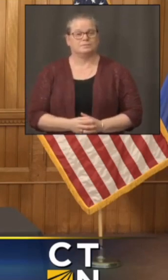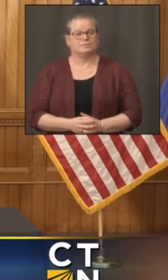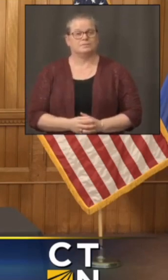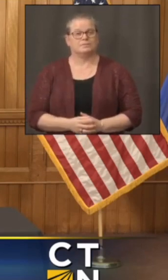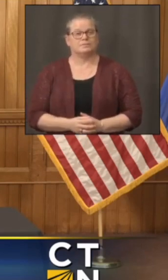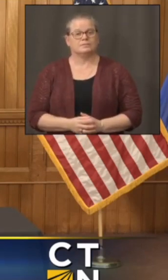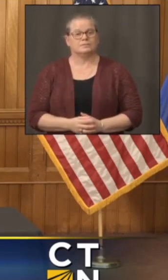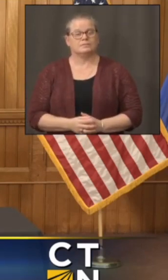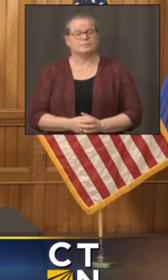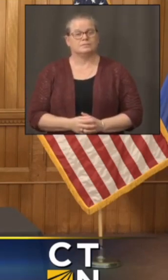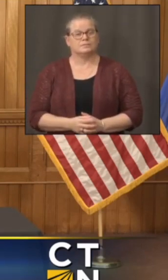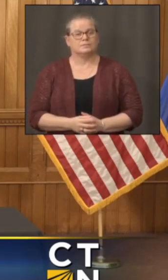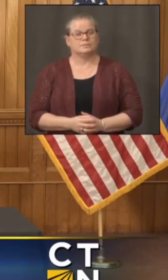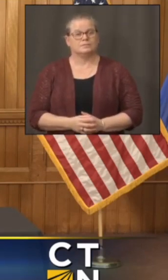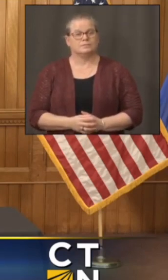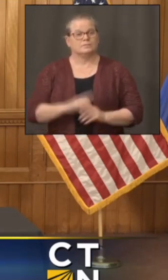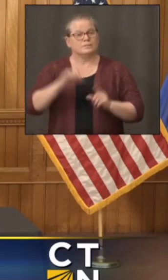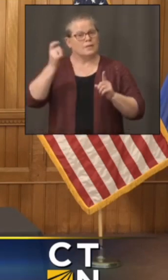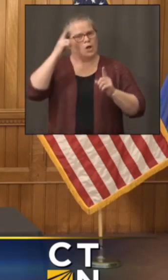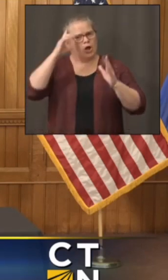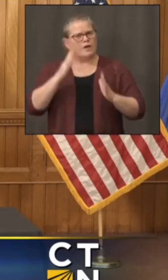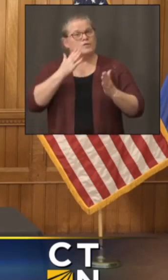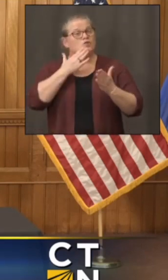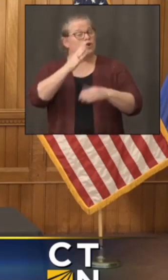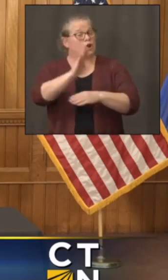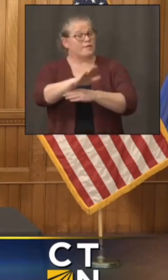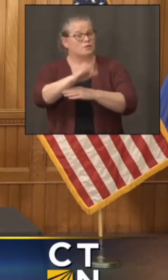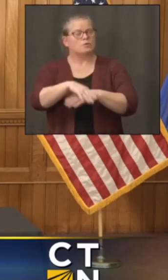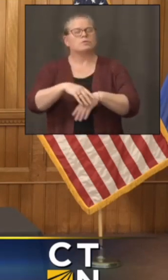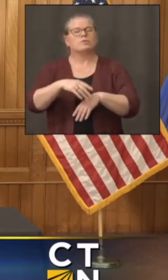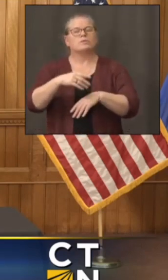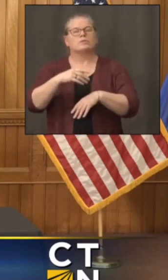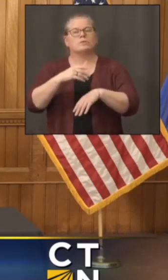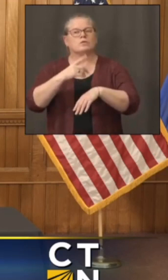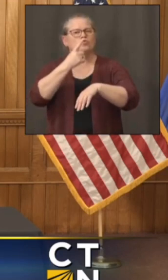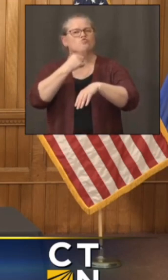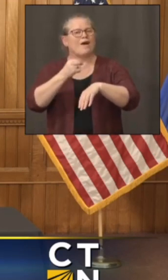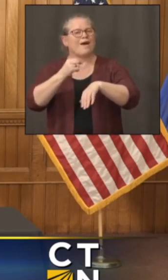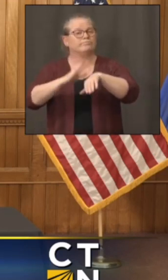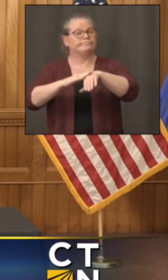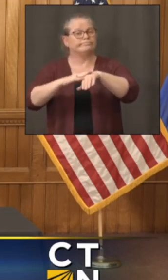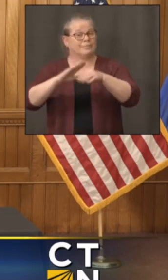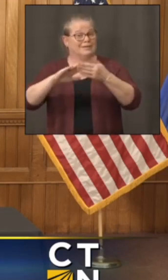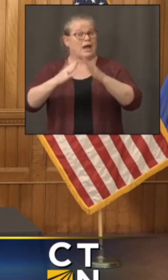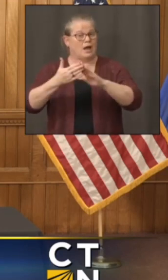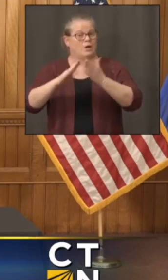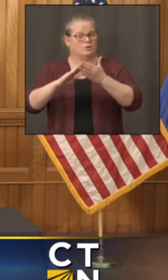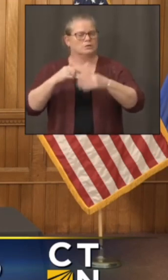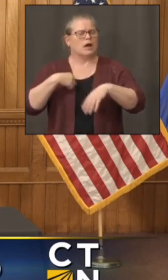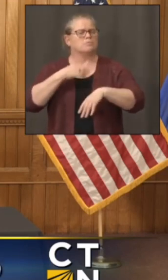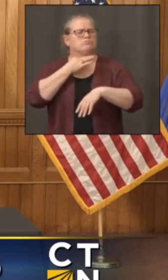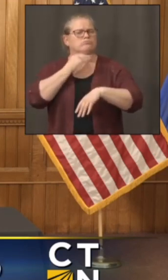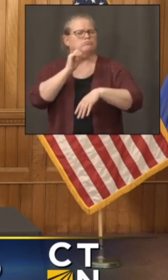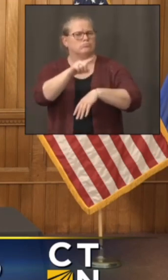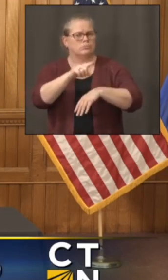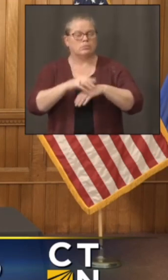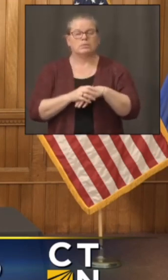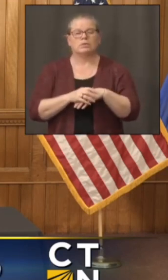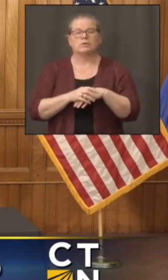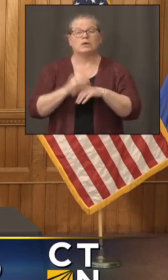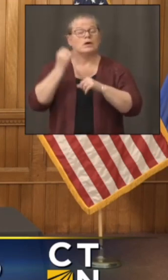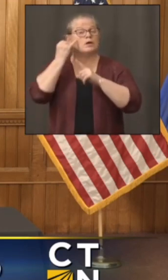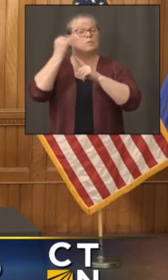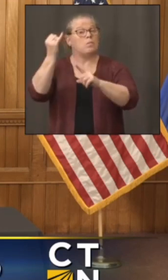good afternoon governor back to the red alert towns and my question is this uh for people who don't necessarily live in a red alert